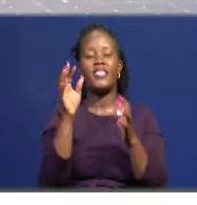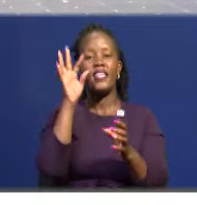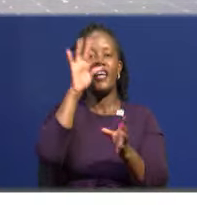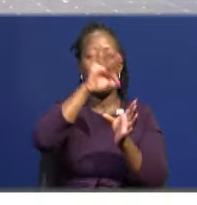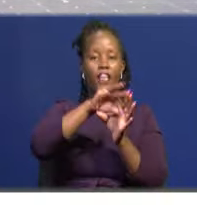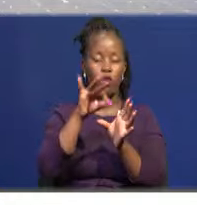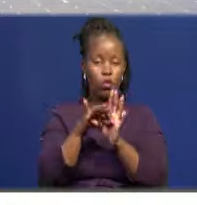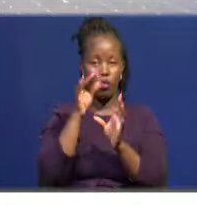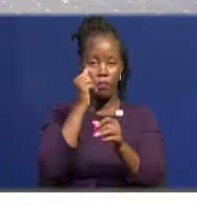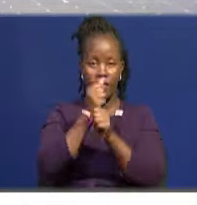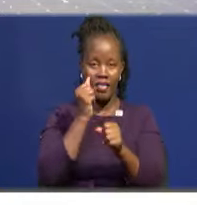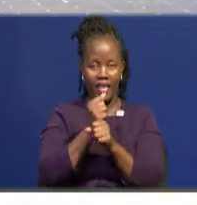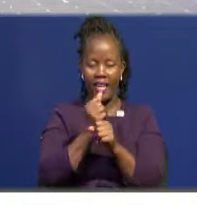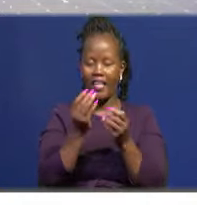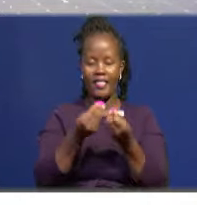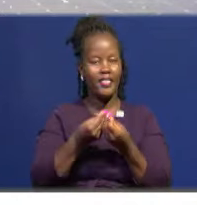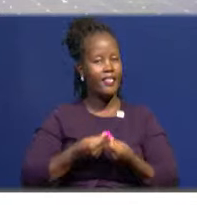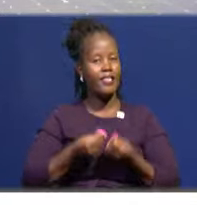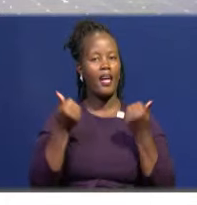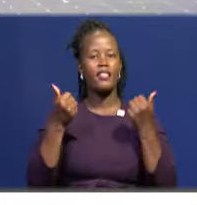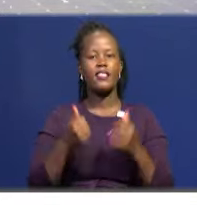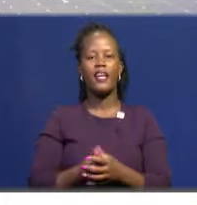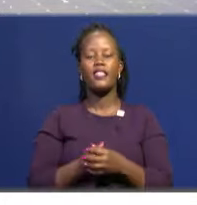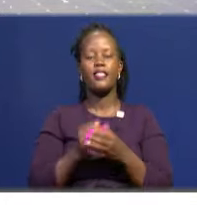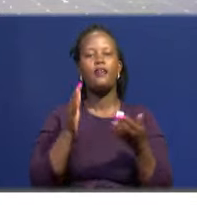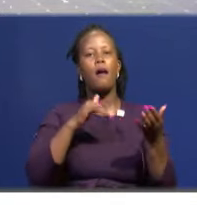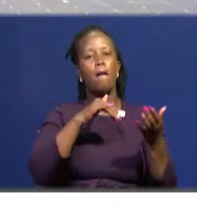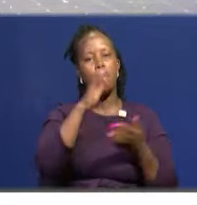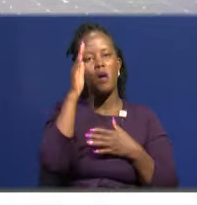will be done and dusted. More on that in our subsequent bulletin.